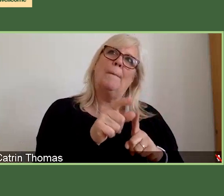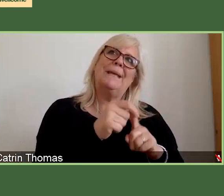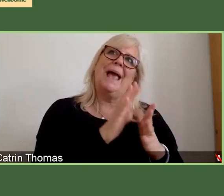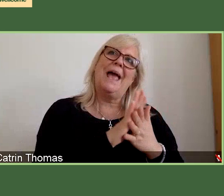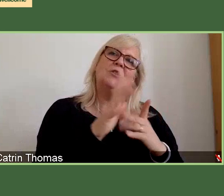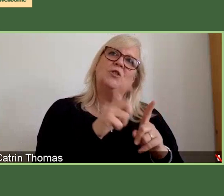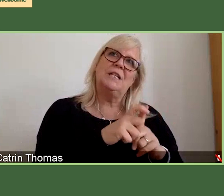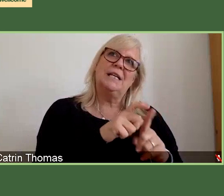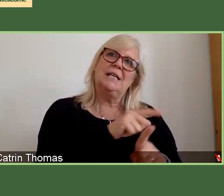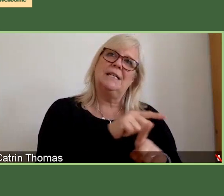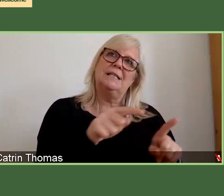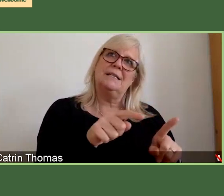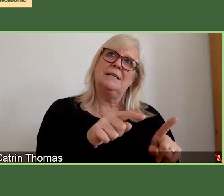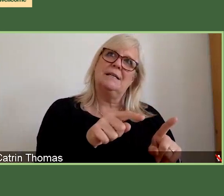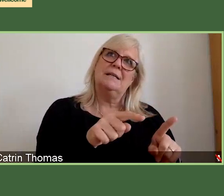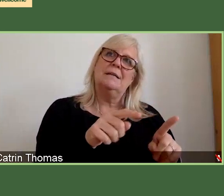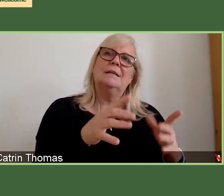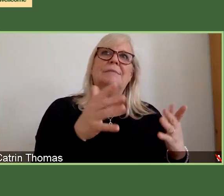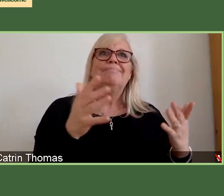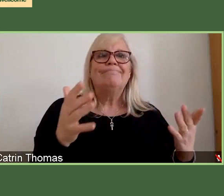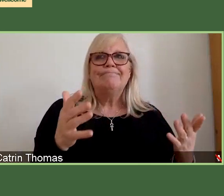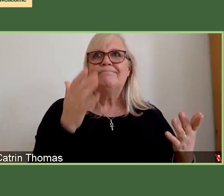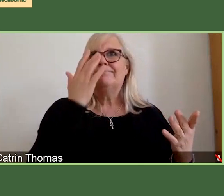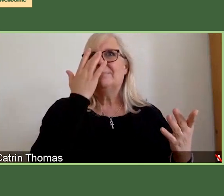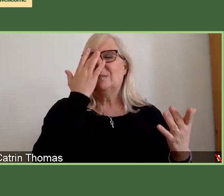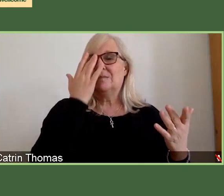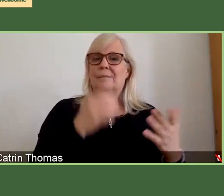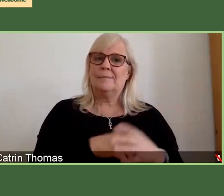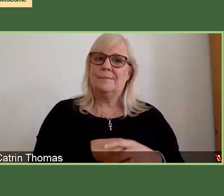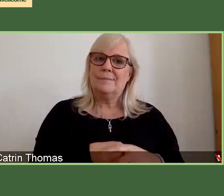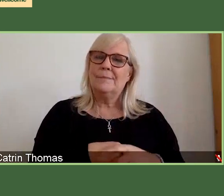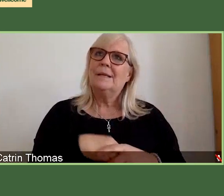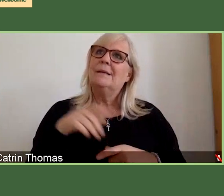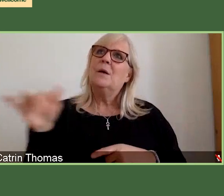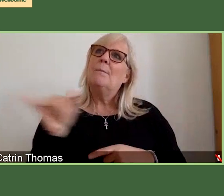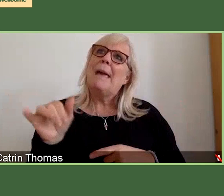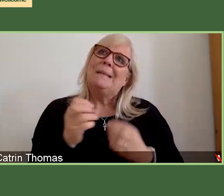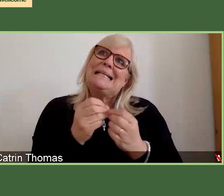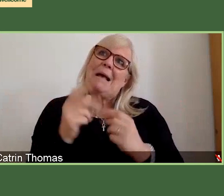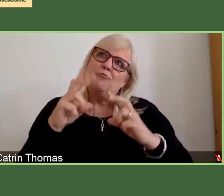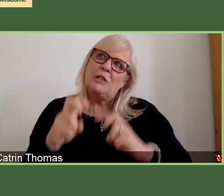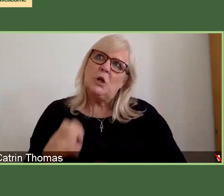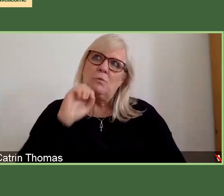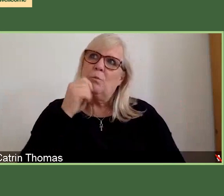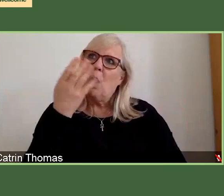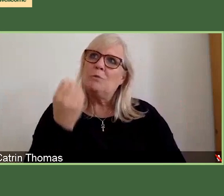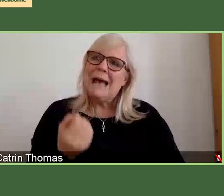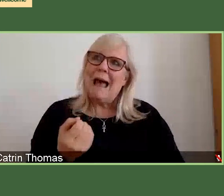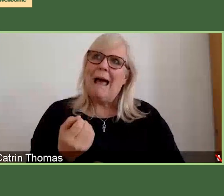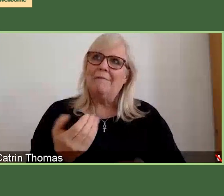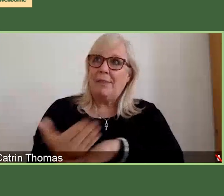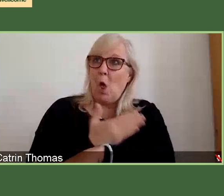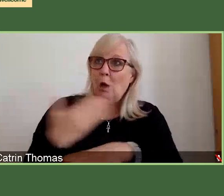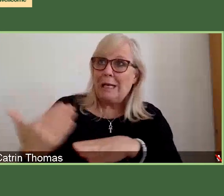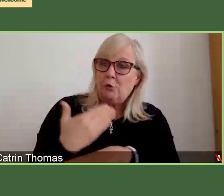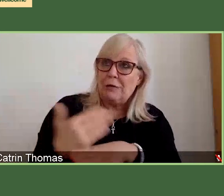in different disciplines that people may well not have a PhD at that early career stage. And